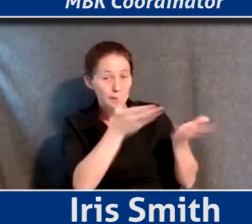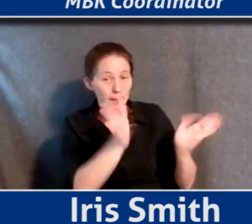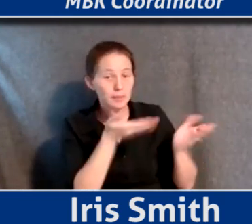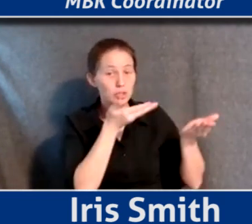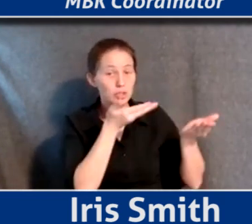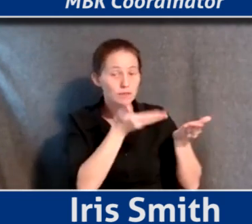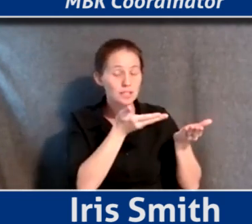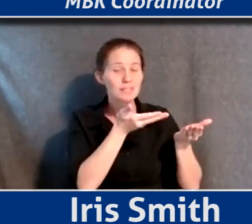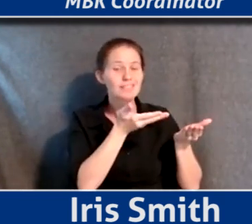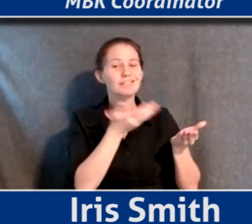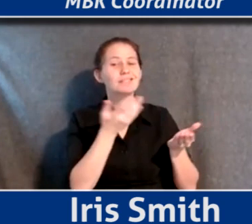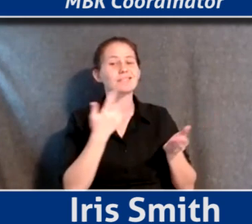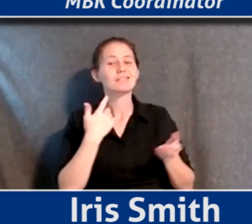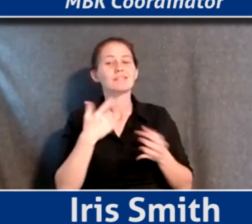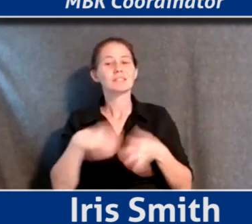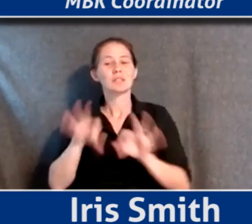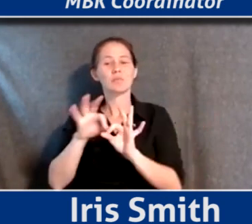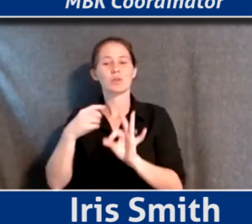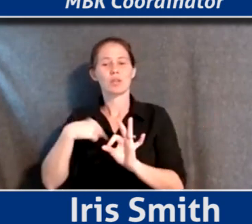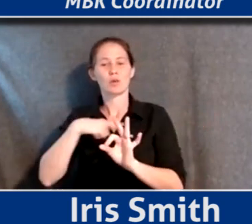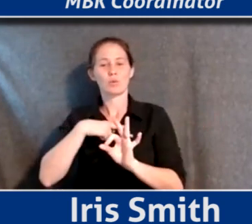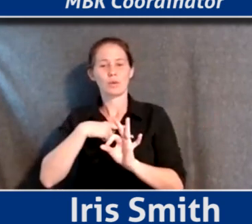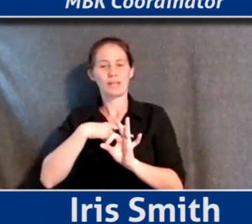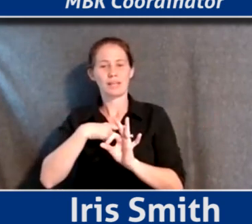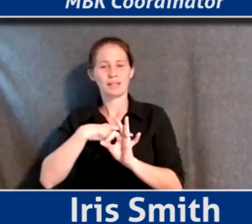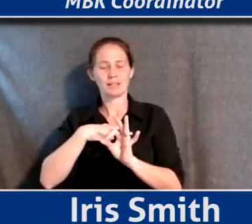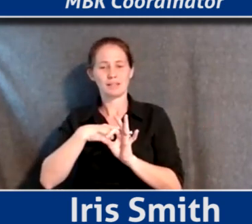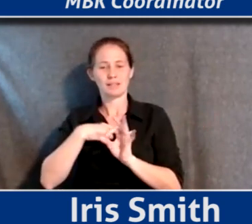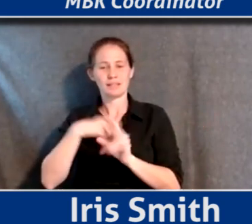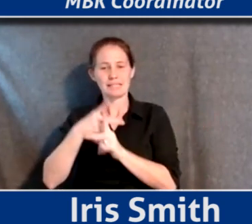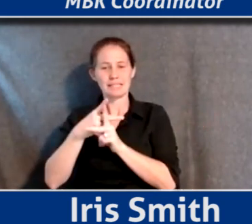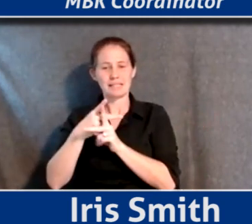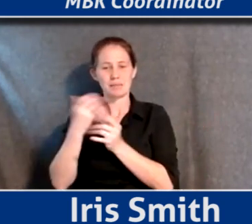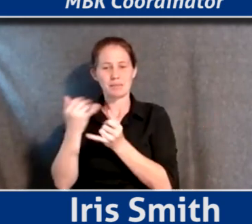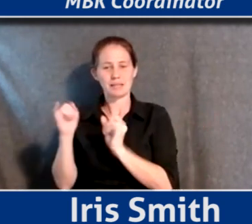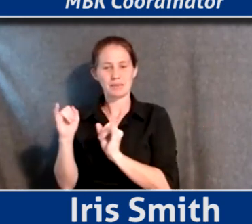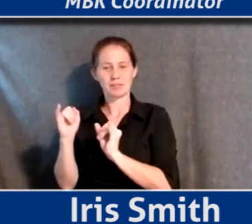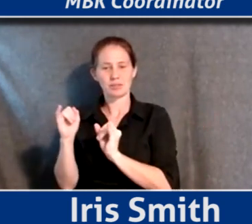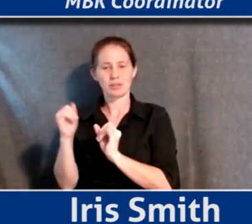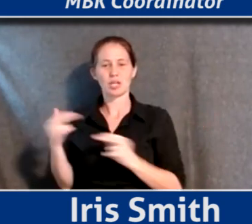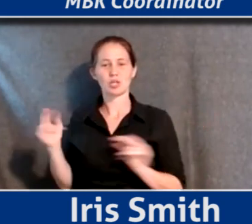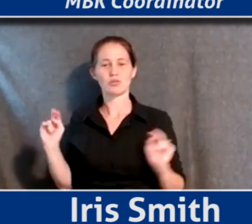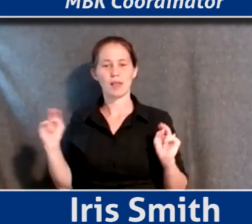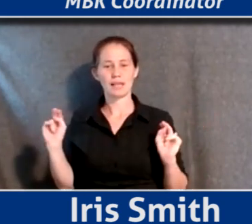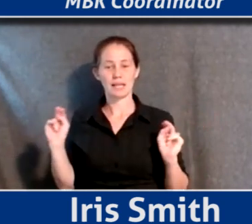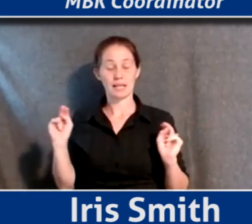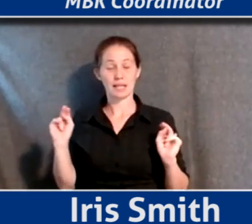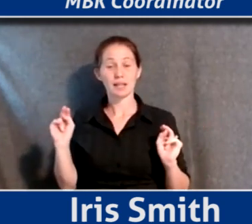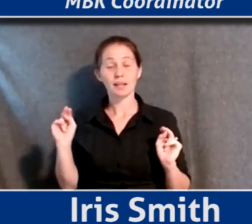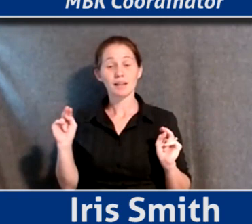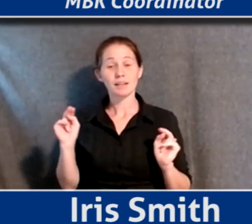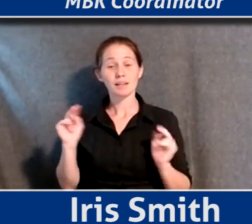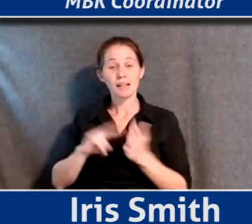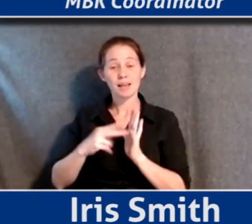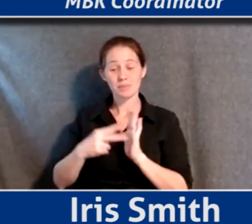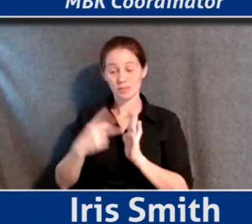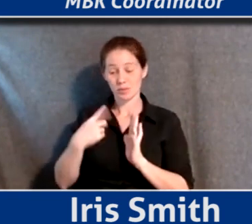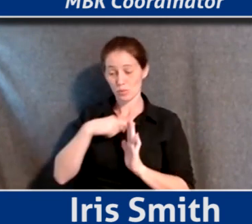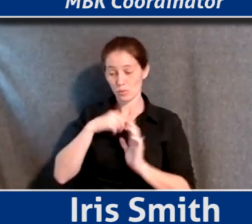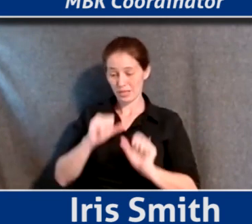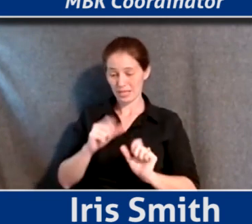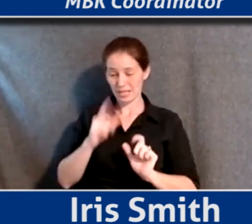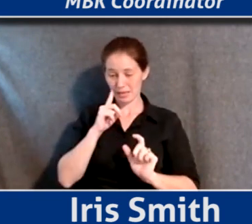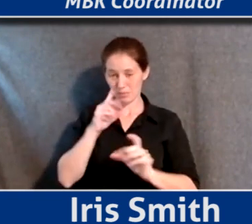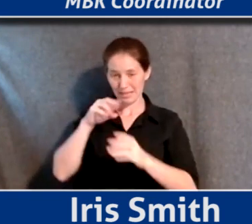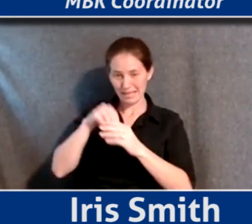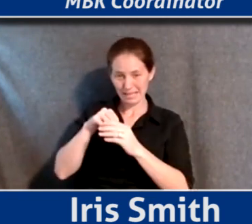it's important that we maintain independence and neutrality. And that also allows us to sort of have our feet in both worlds of